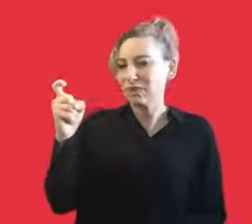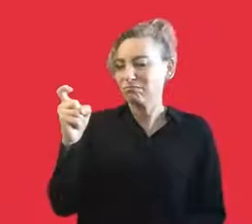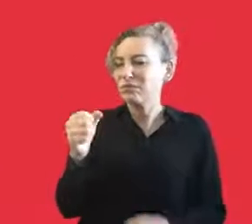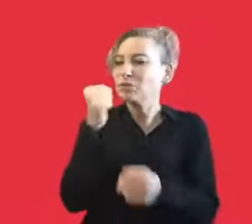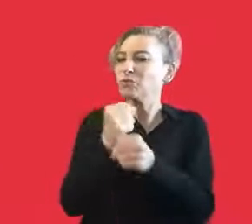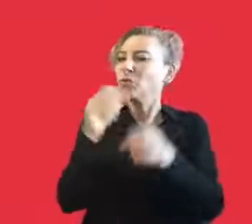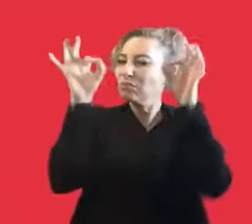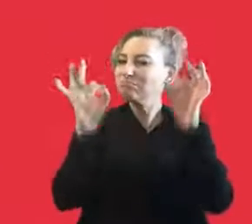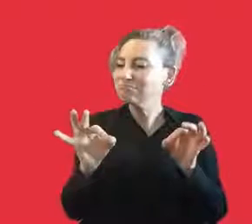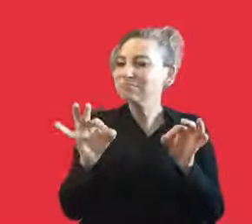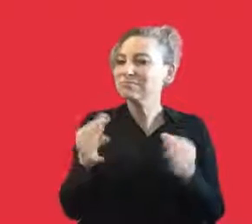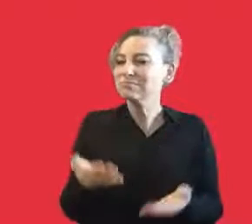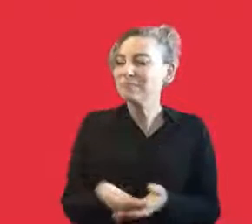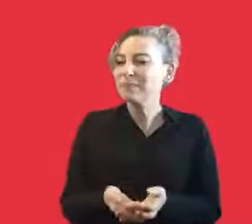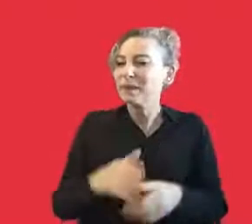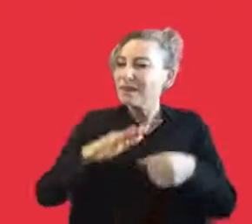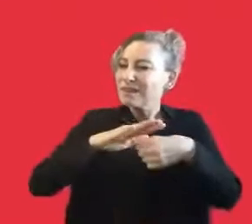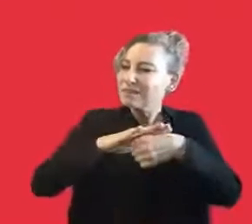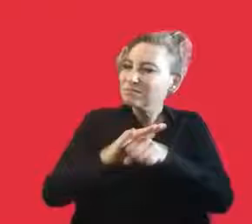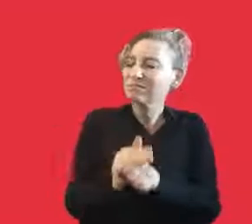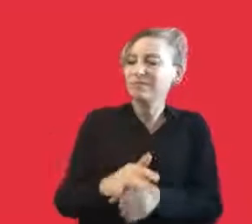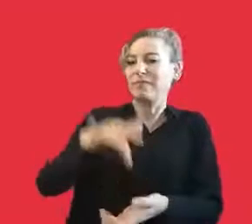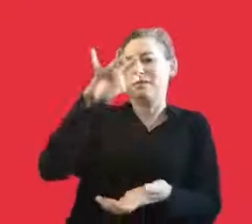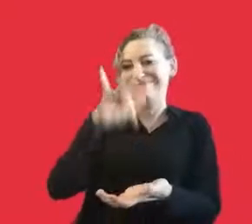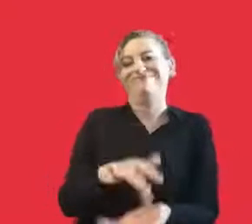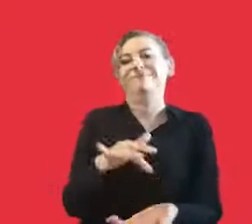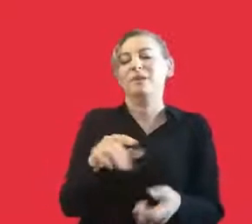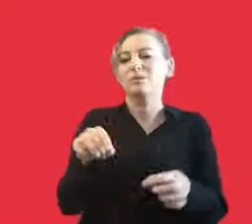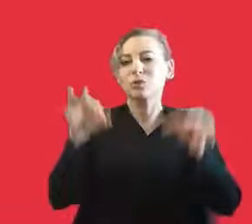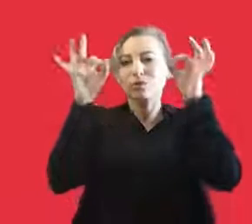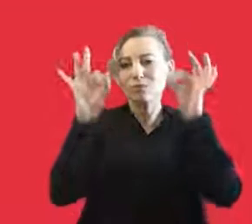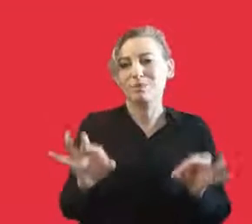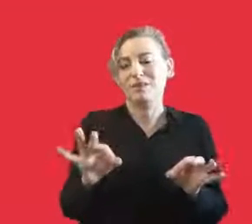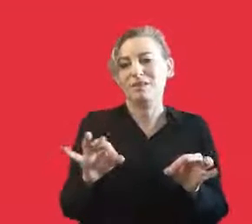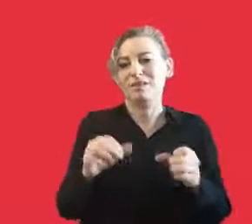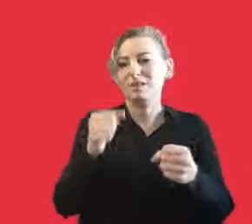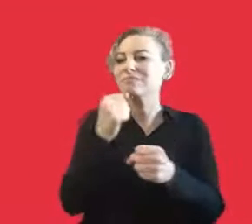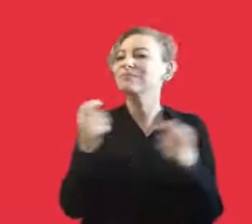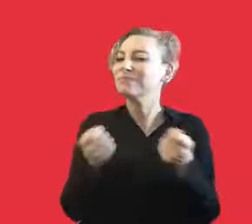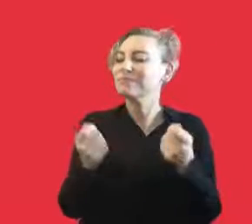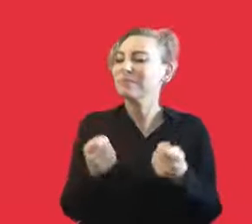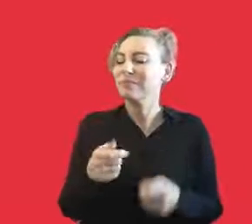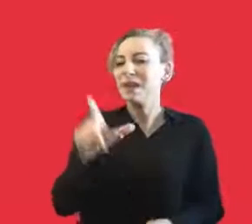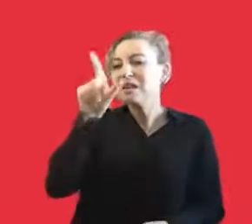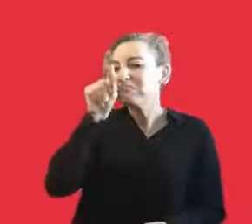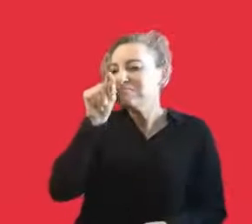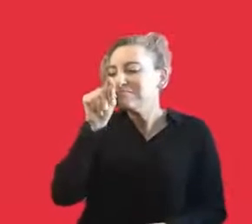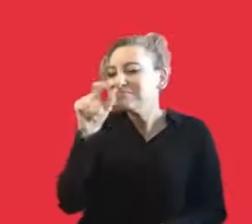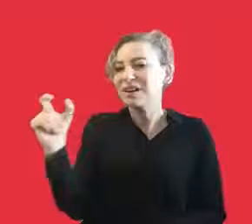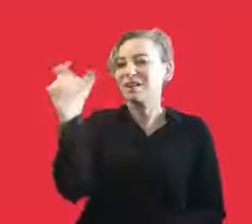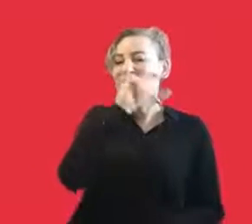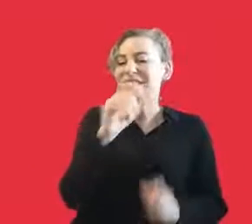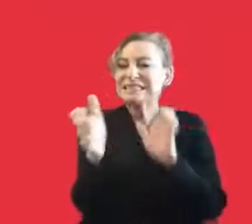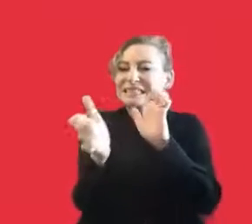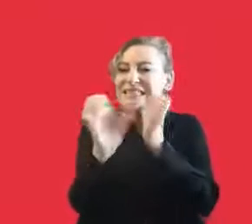I started to serve in November 2019. And it was just exactly when the pandemic started. As of March,